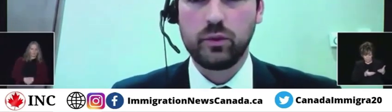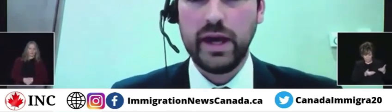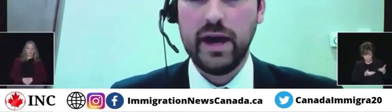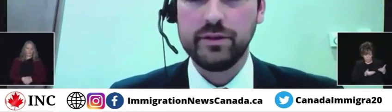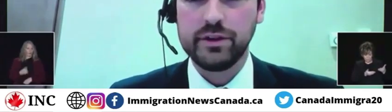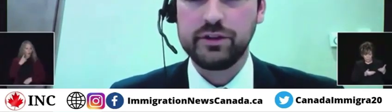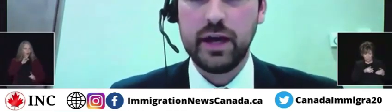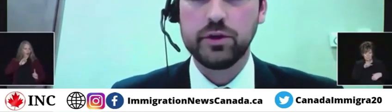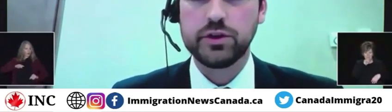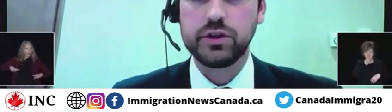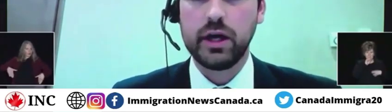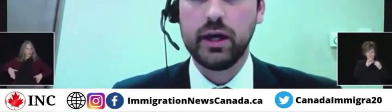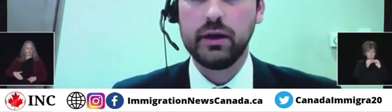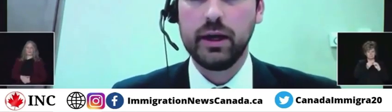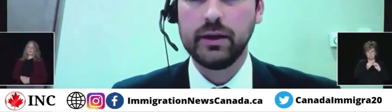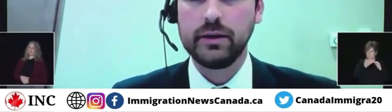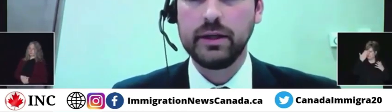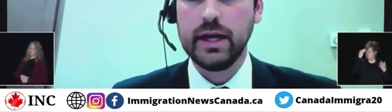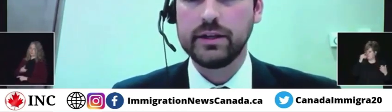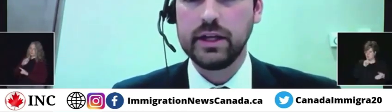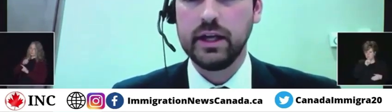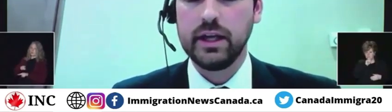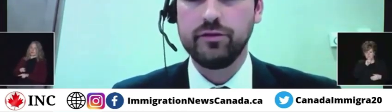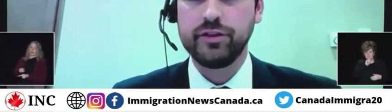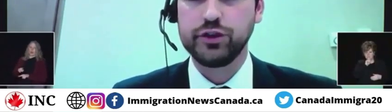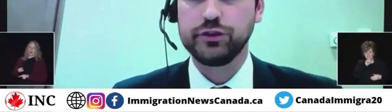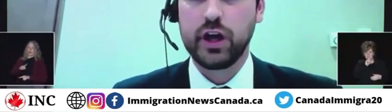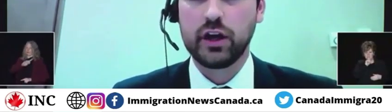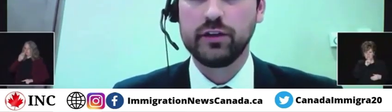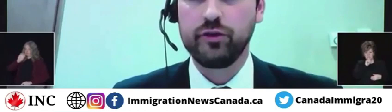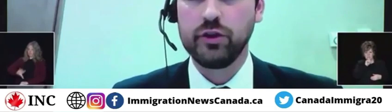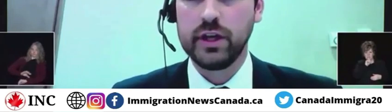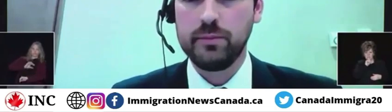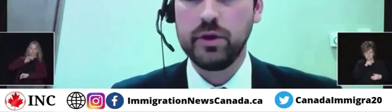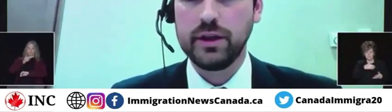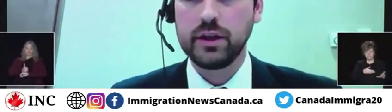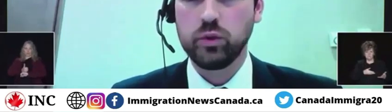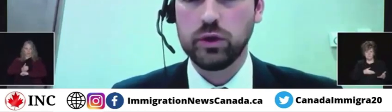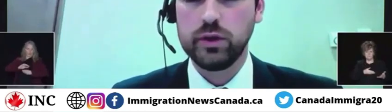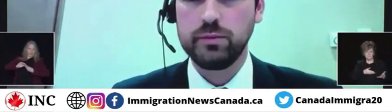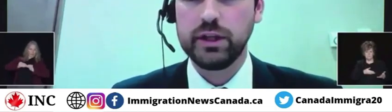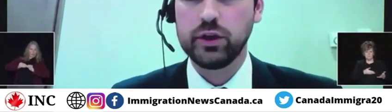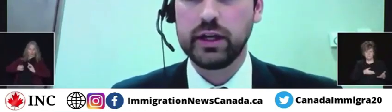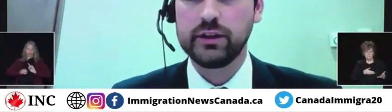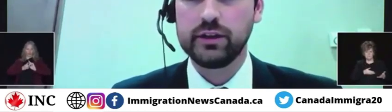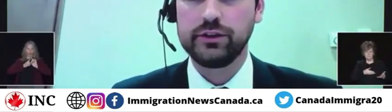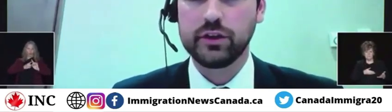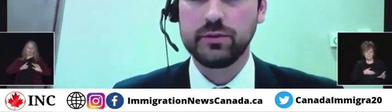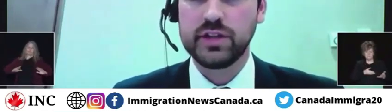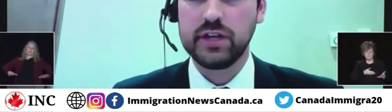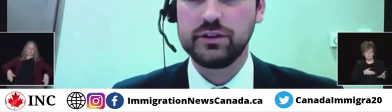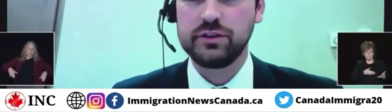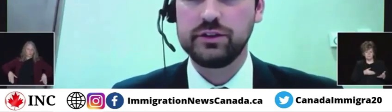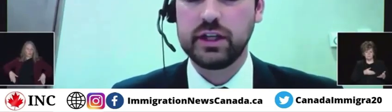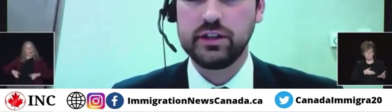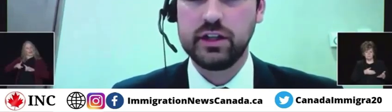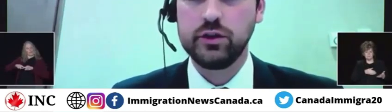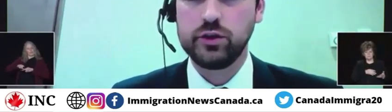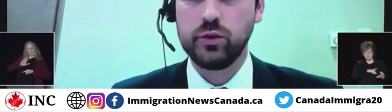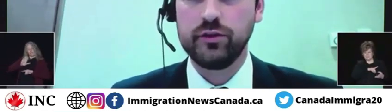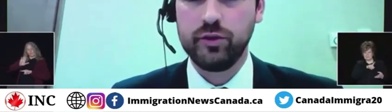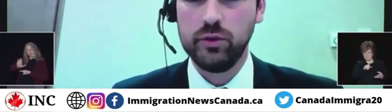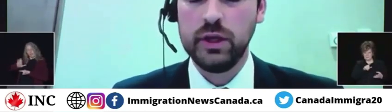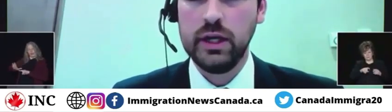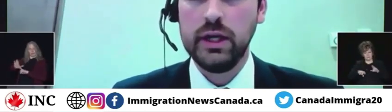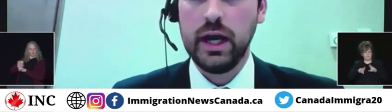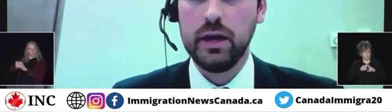Look, we haven't established yet an official target for the number. I think we're going to be looking at the circumstances as they continue